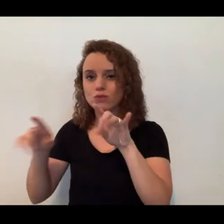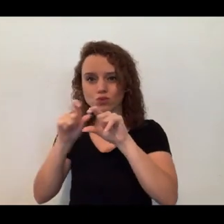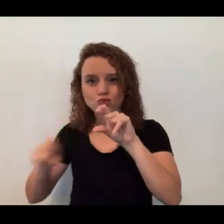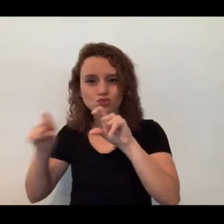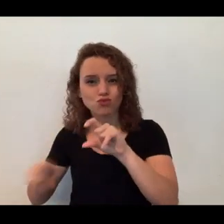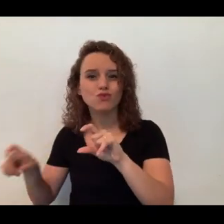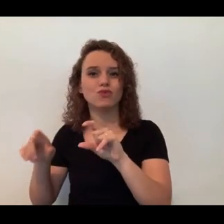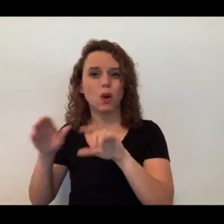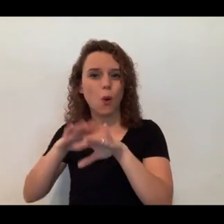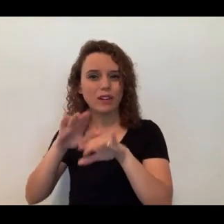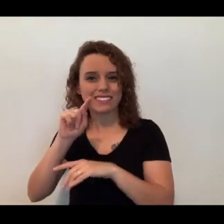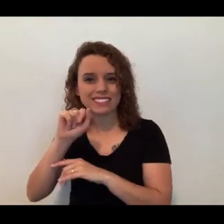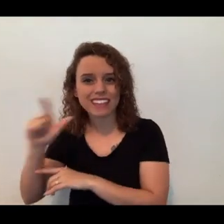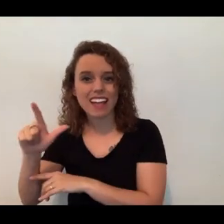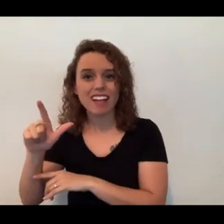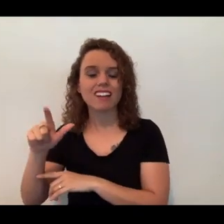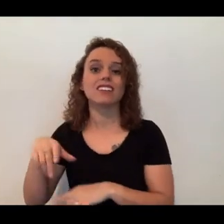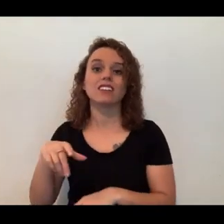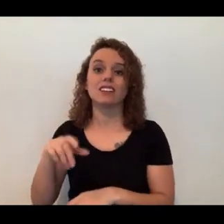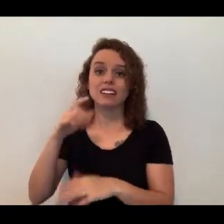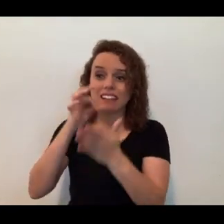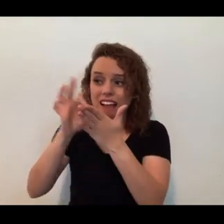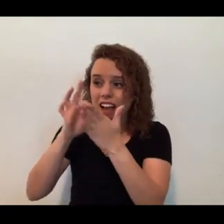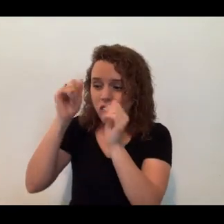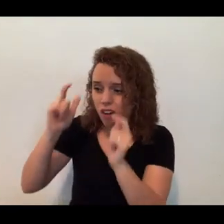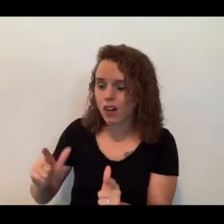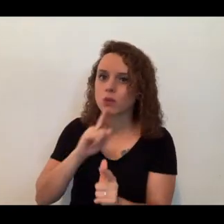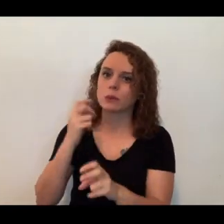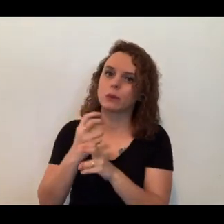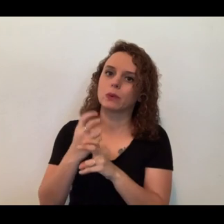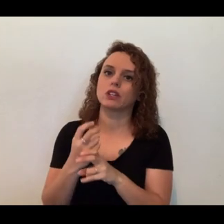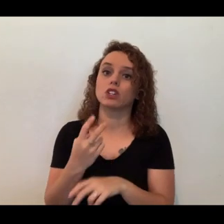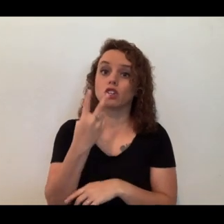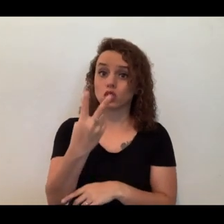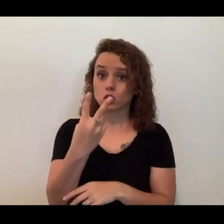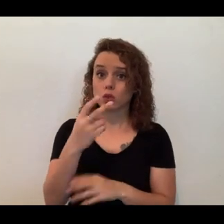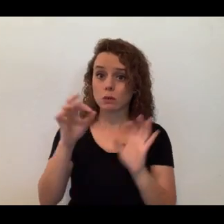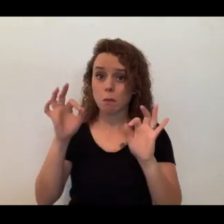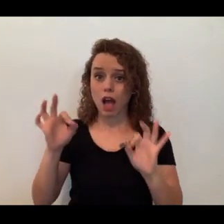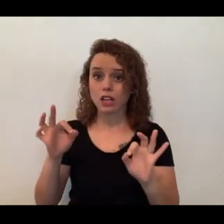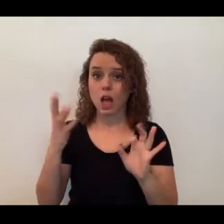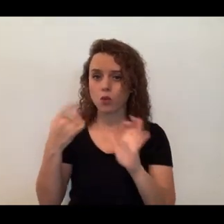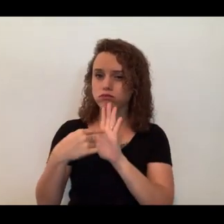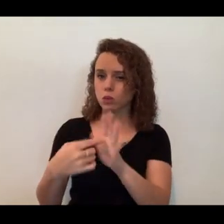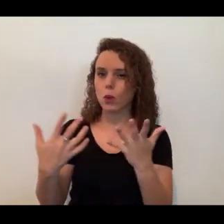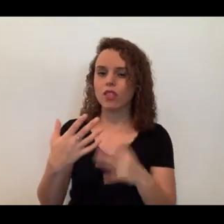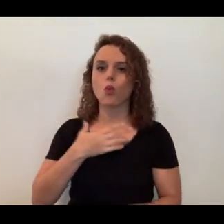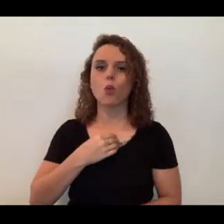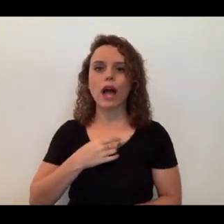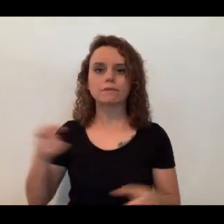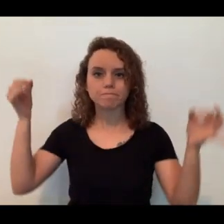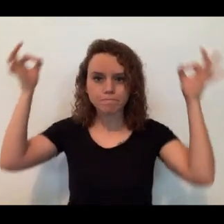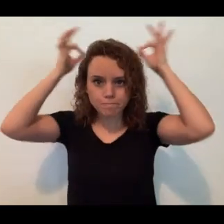that and all the different ones can be pretty hard. Two spots that I want to point out, though, are the white ones on the backs of her ears. That's strategic. Those white